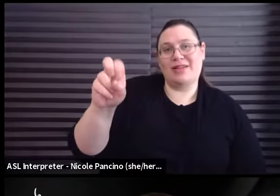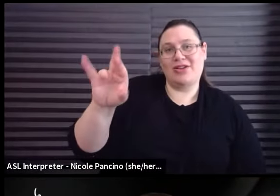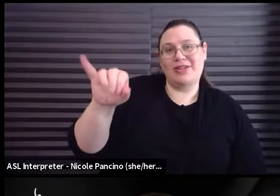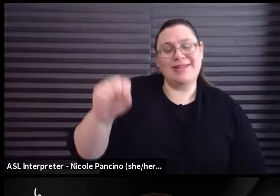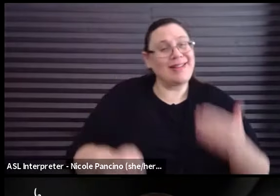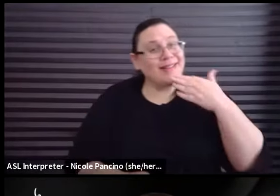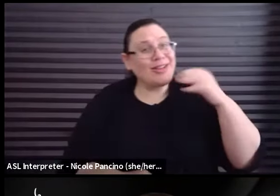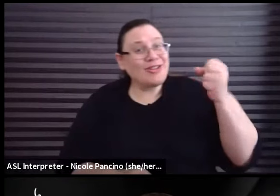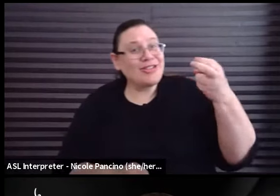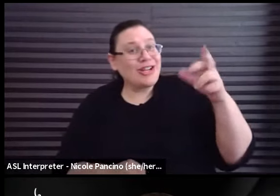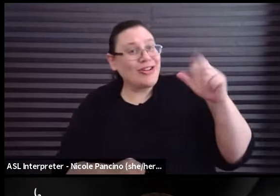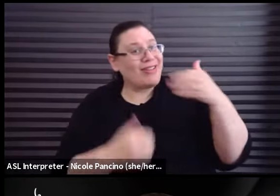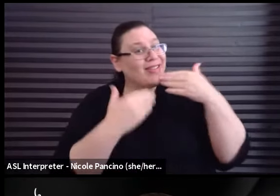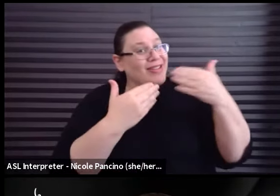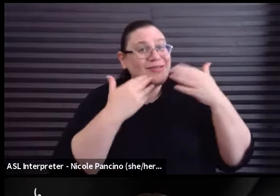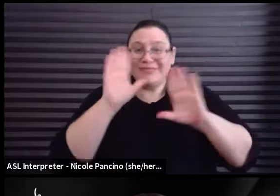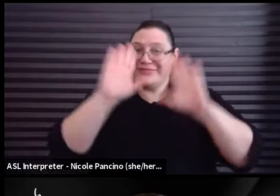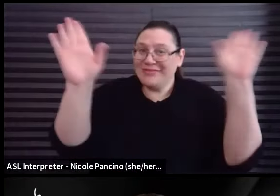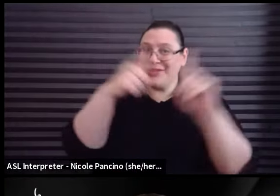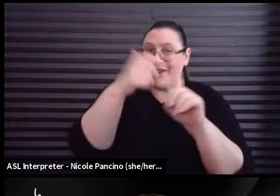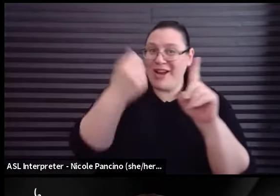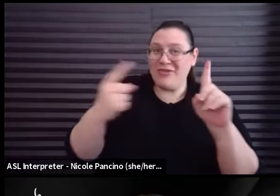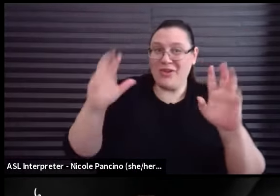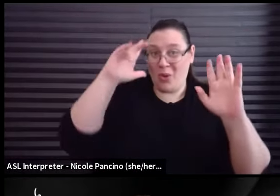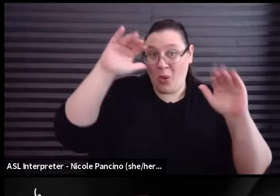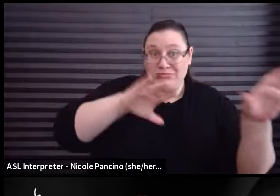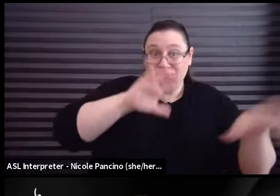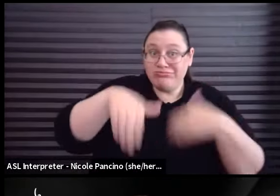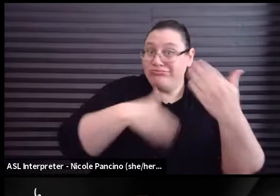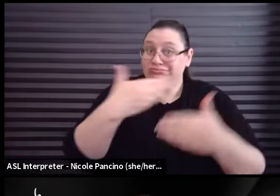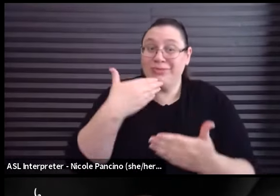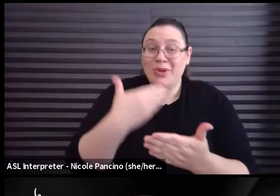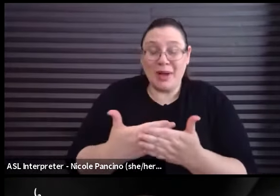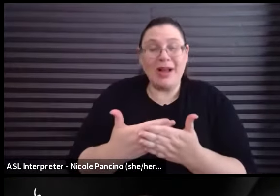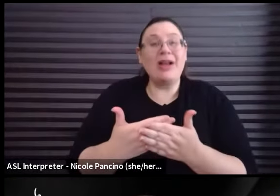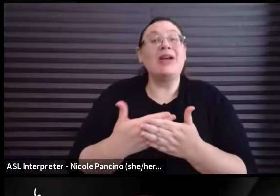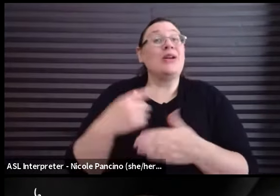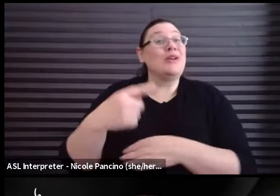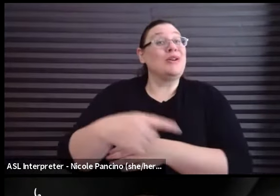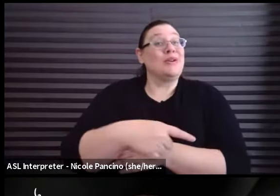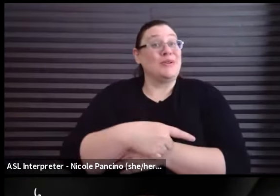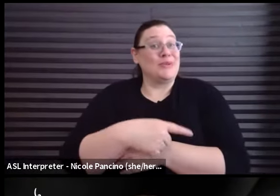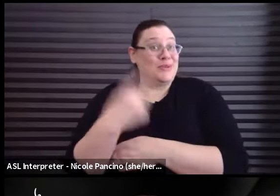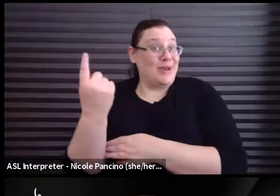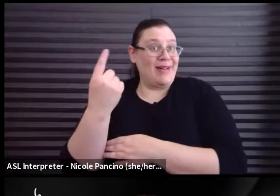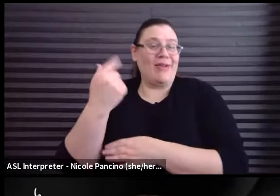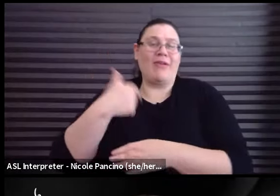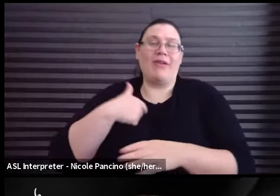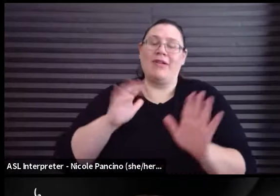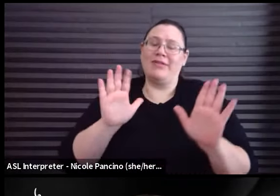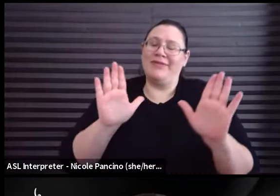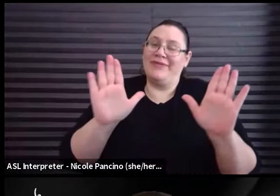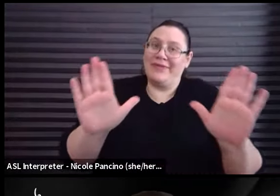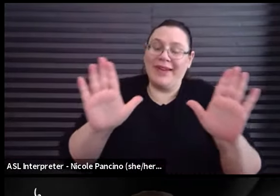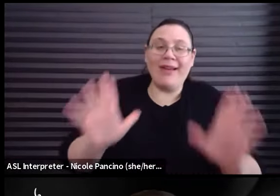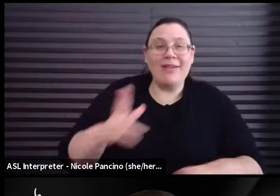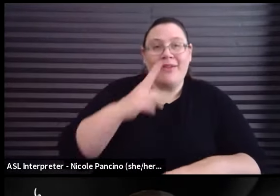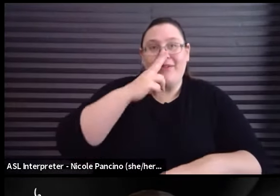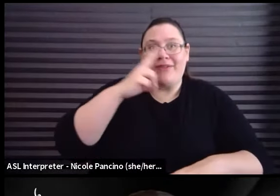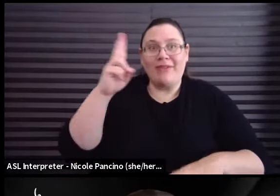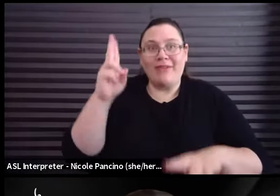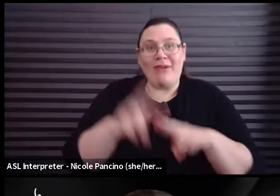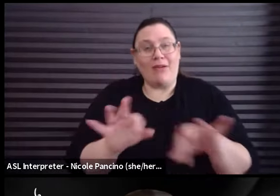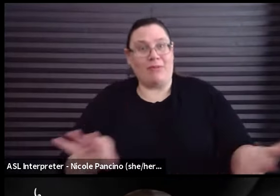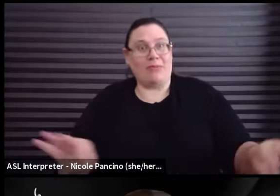thank you. Hi, everybody. I hope you're doing well. We have to get today a fantastic, fun, and very important